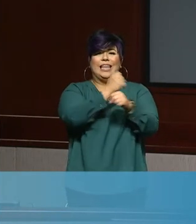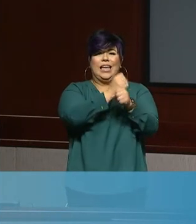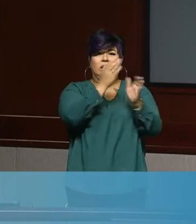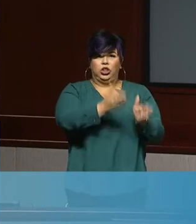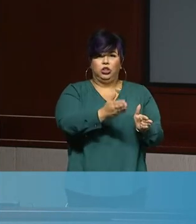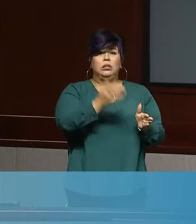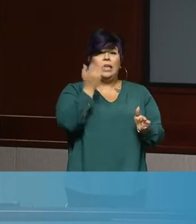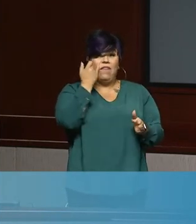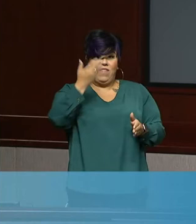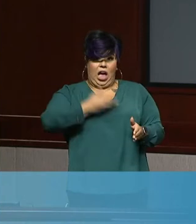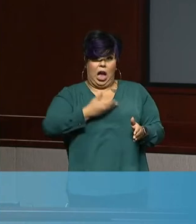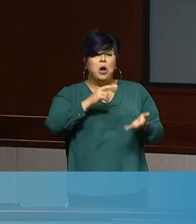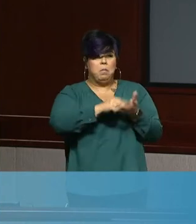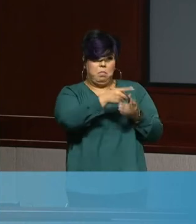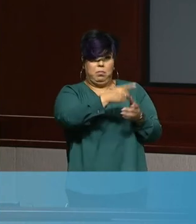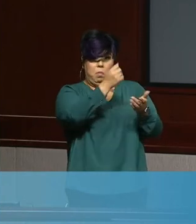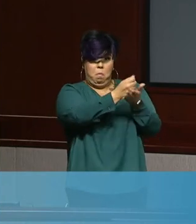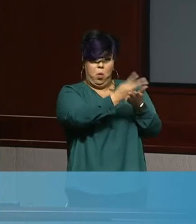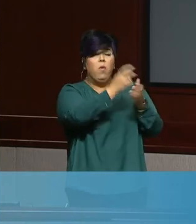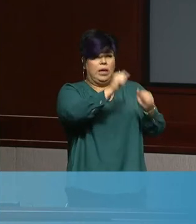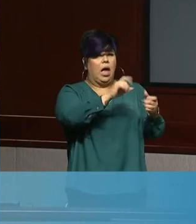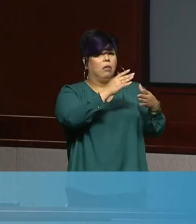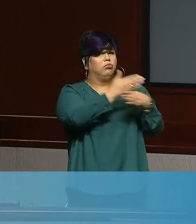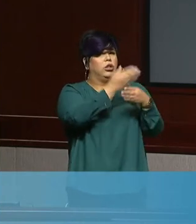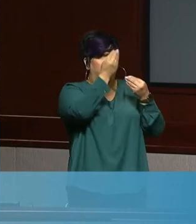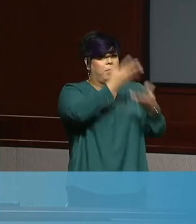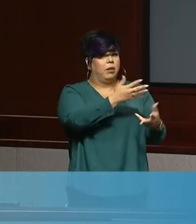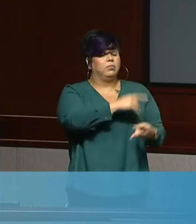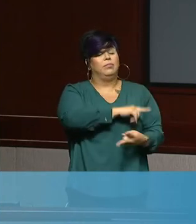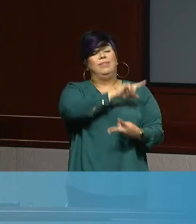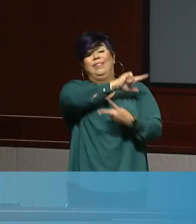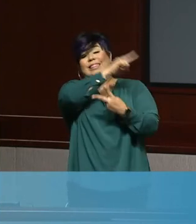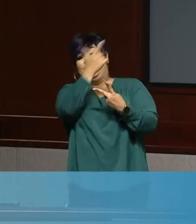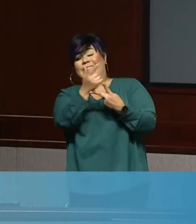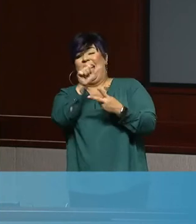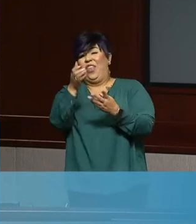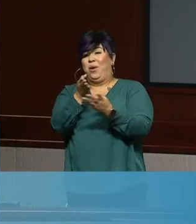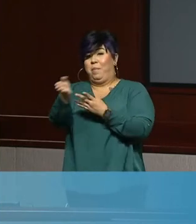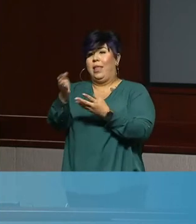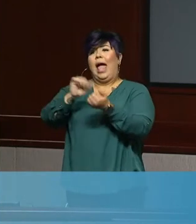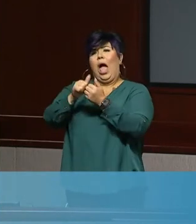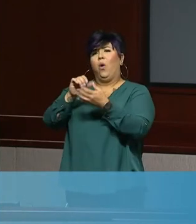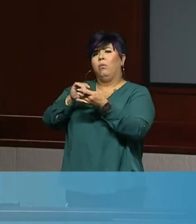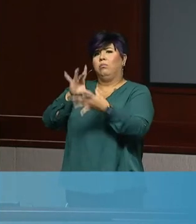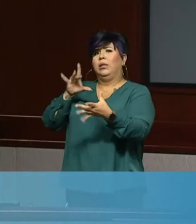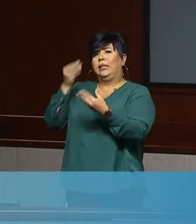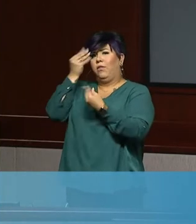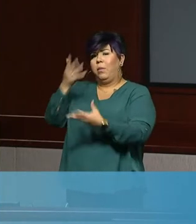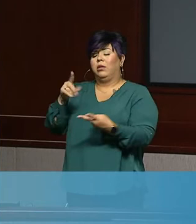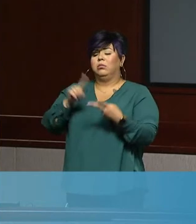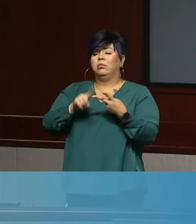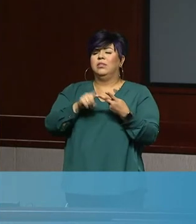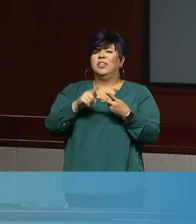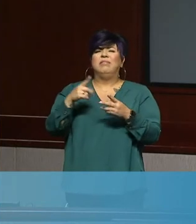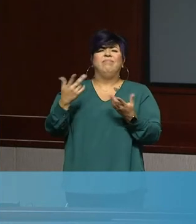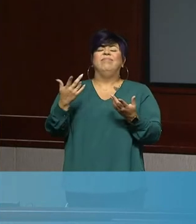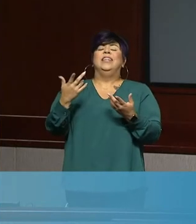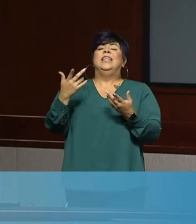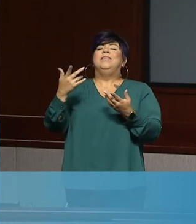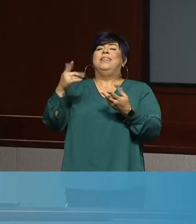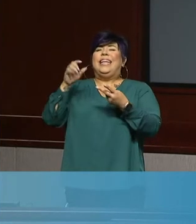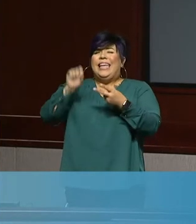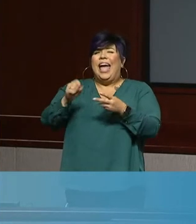Then there's the second method, which is the safe harbor method. Under this method, 18 identifiers such as name, social security,